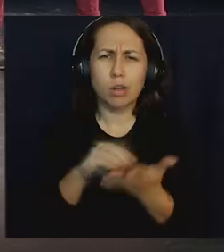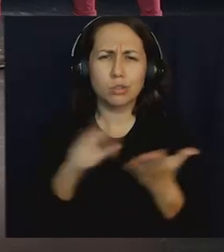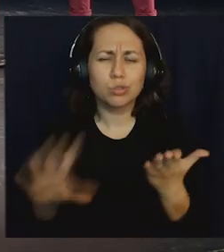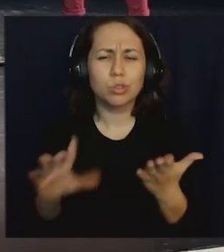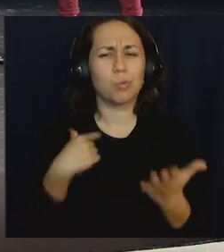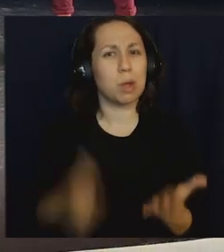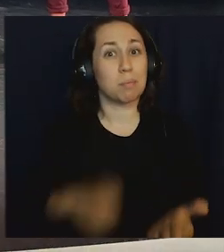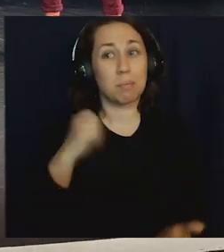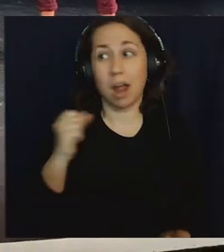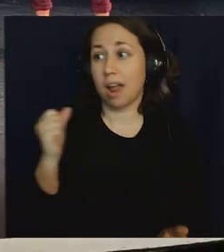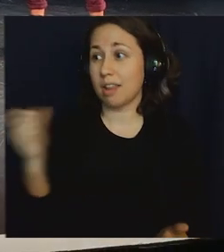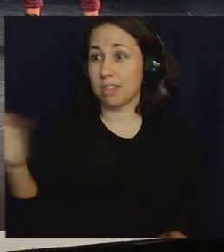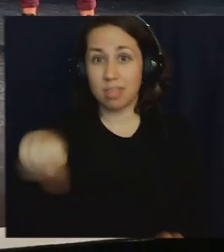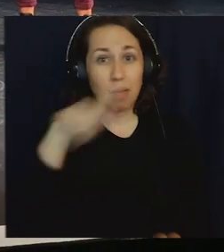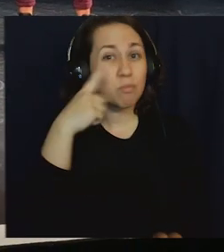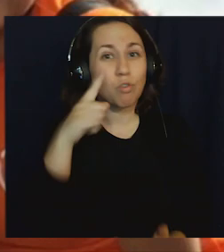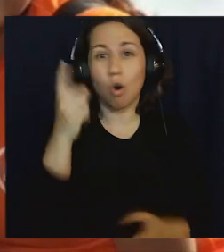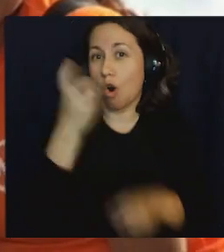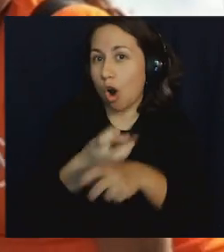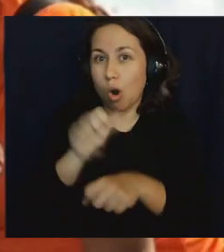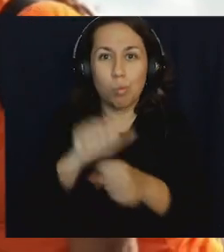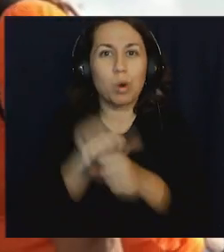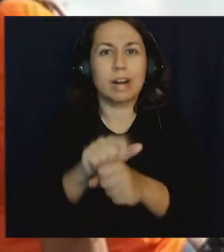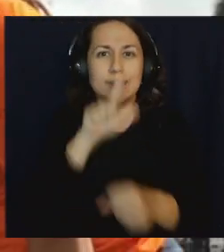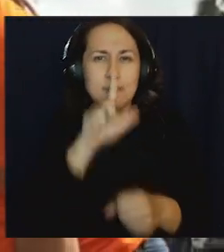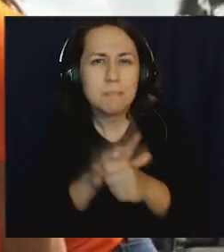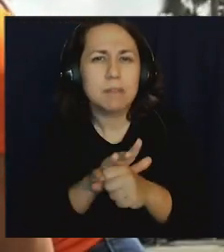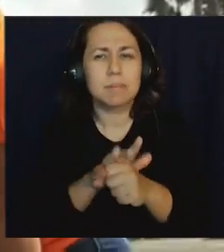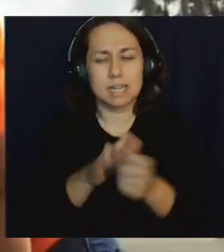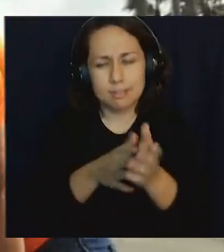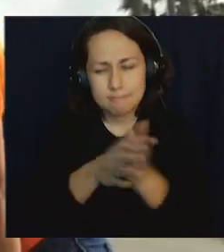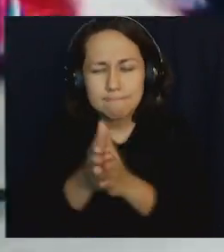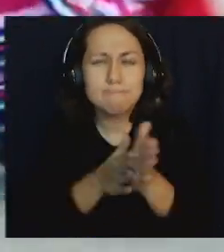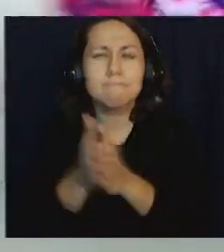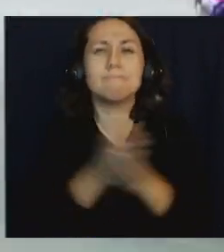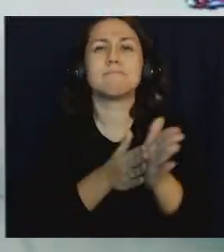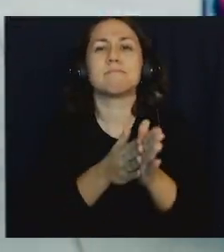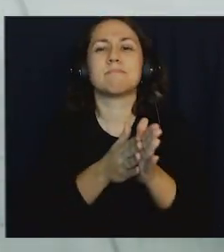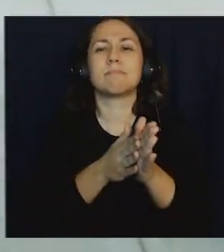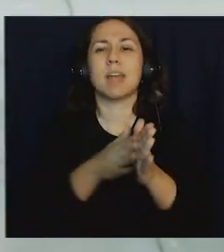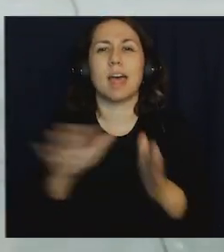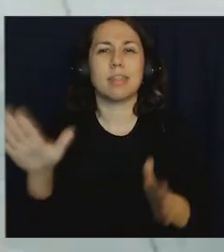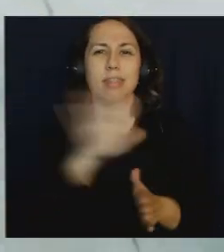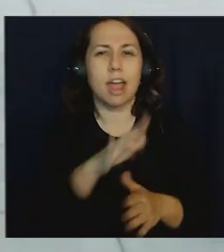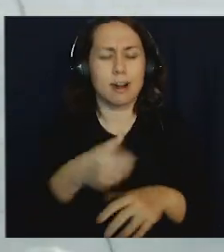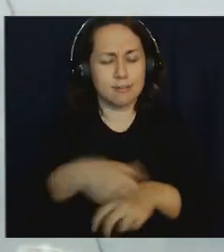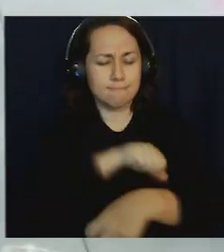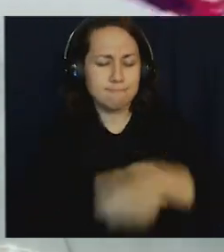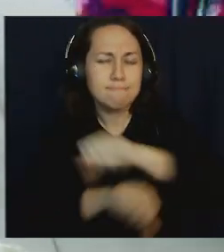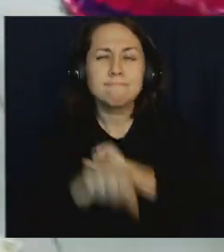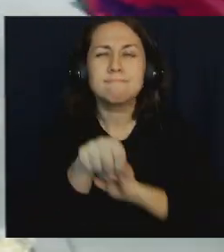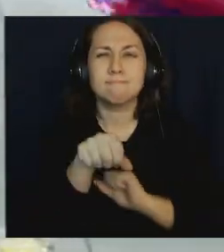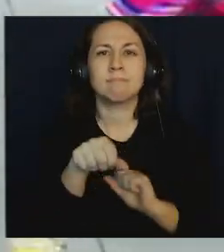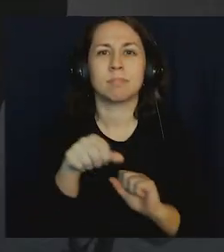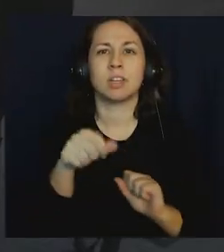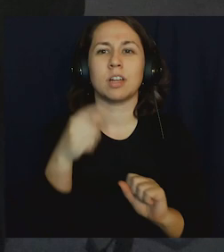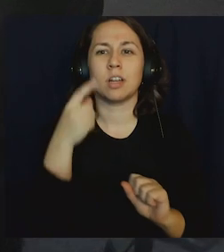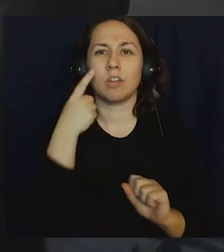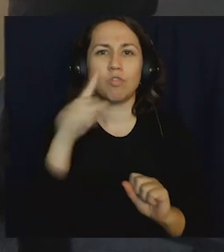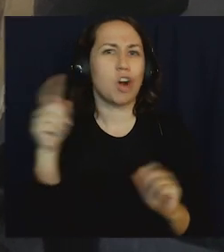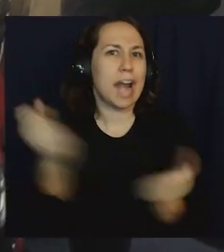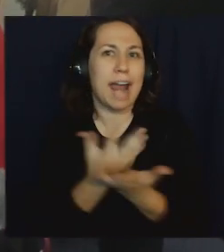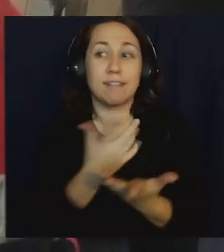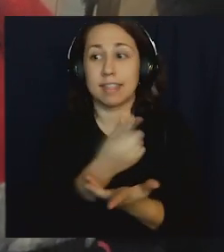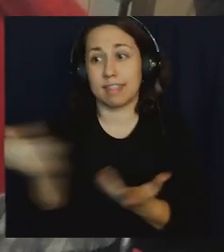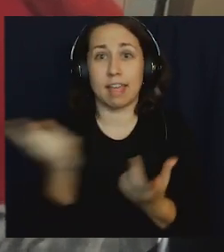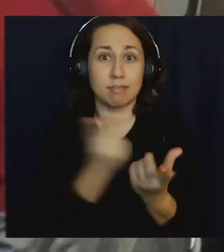of them for all their hard work, commitment, dedication, and their grit for everything